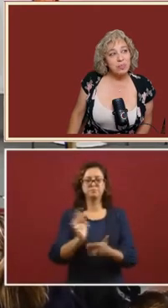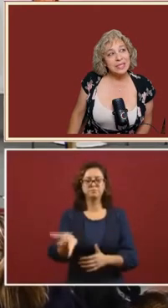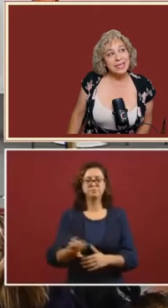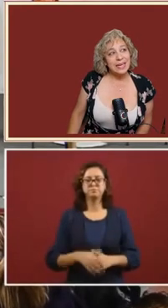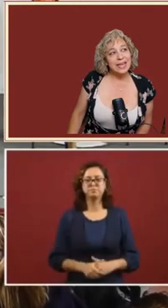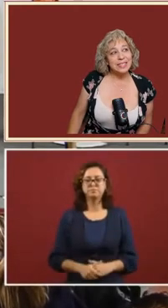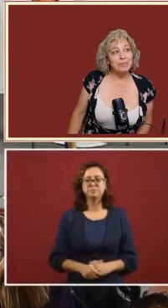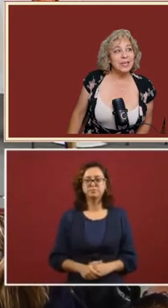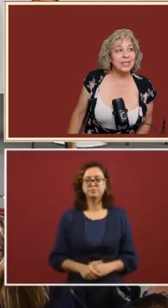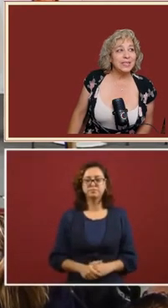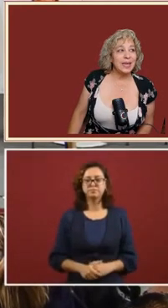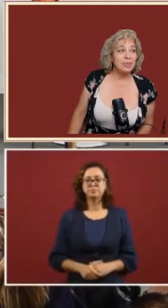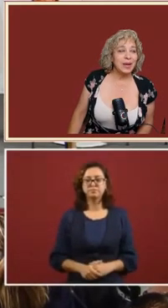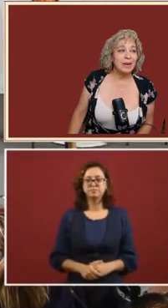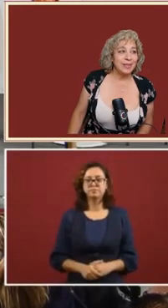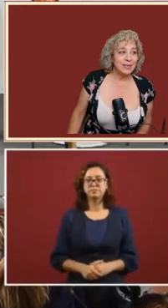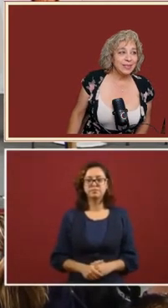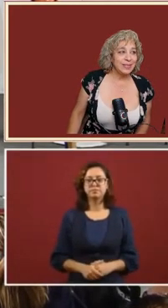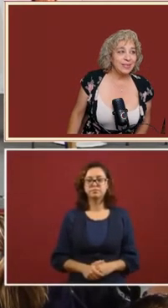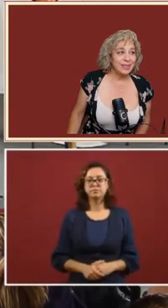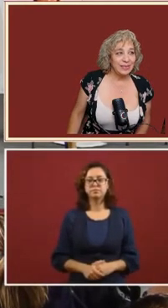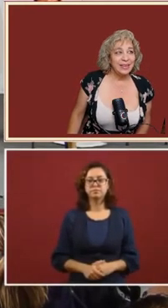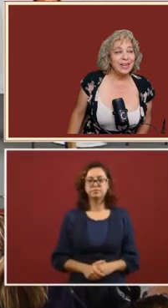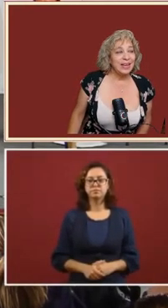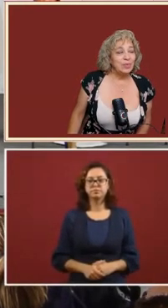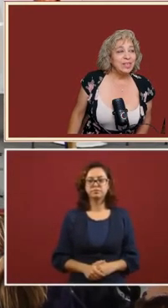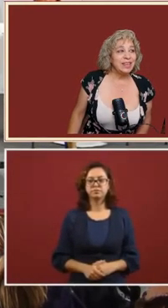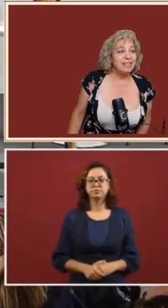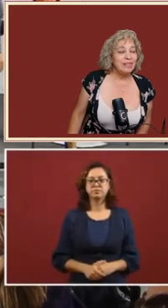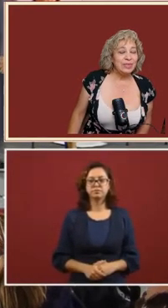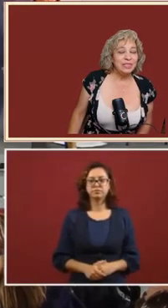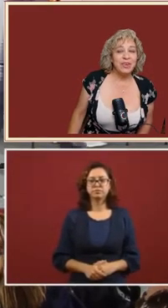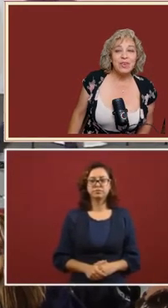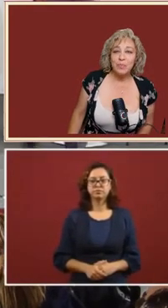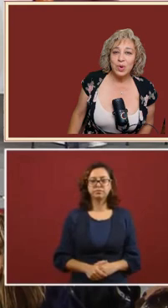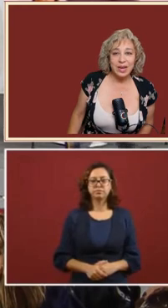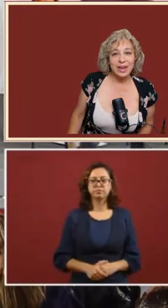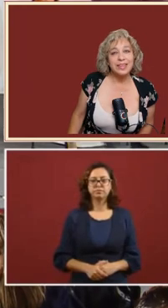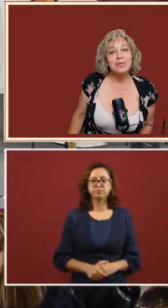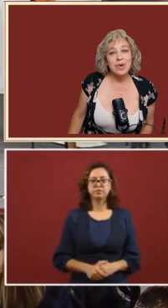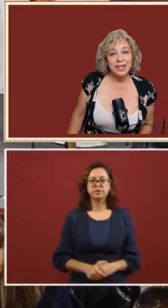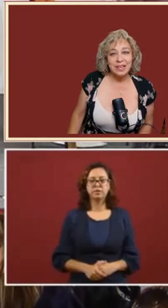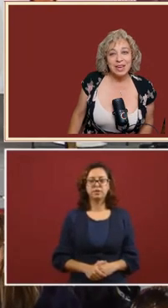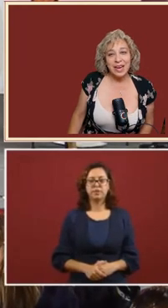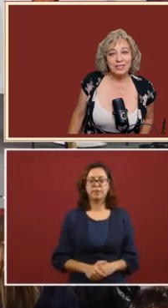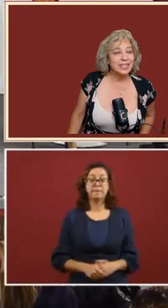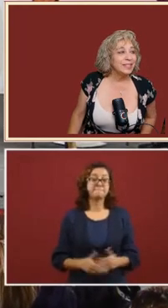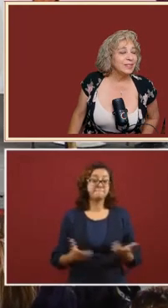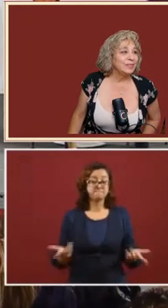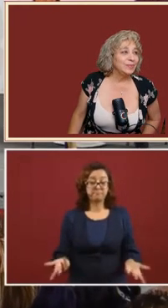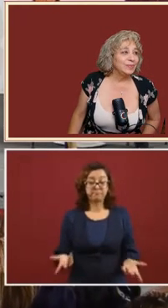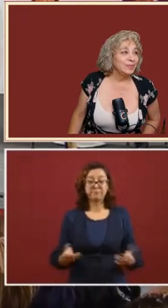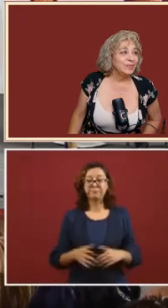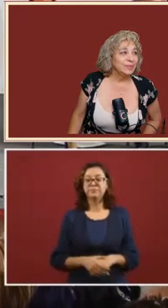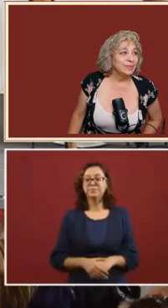Now the president has something to say regarding this, which I thought was very important. I didn't want to leave it out.